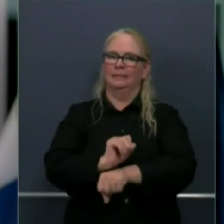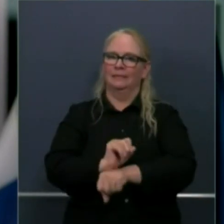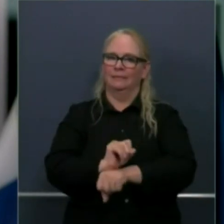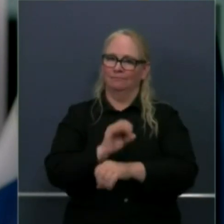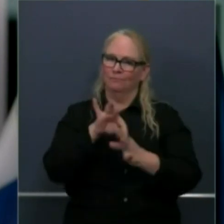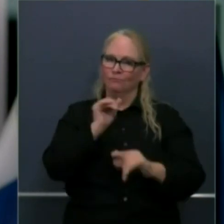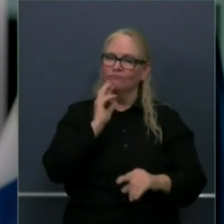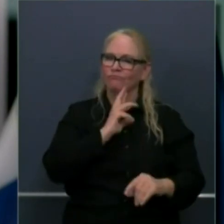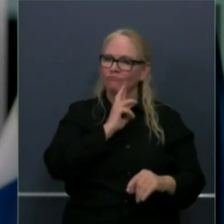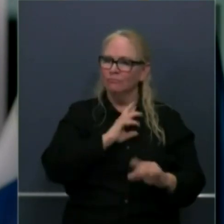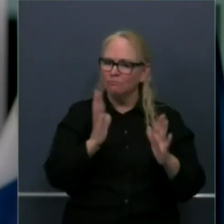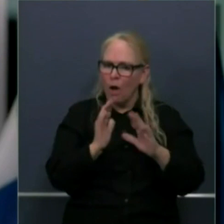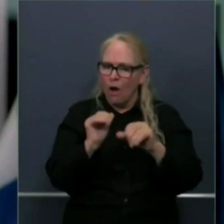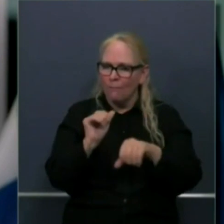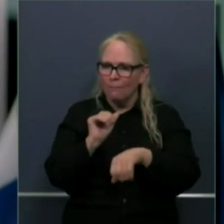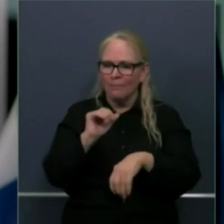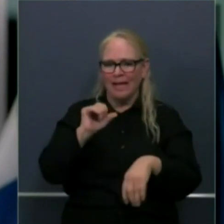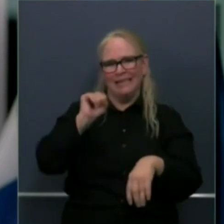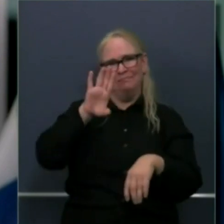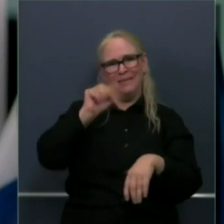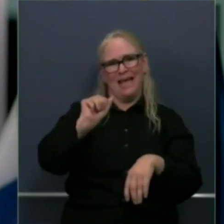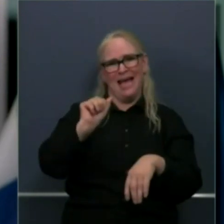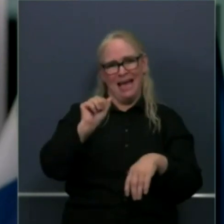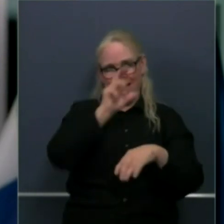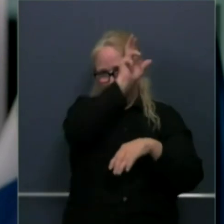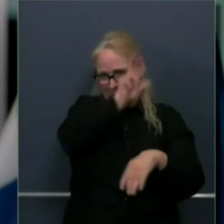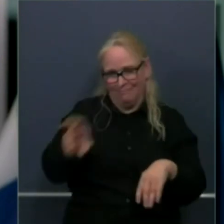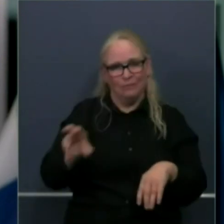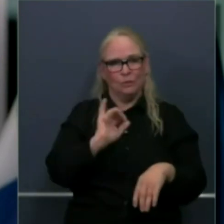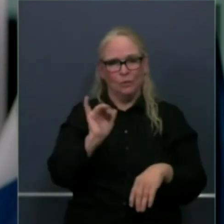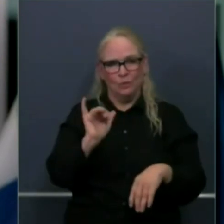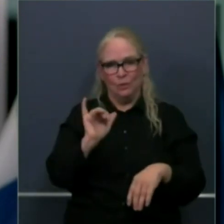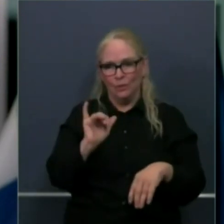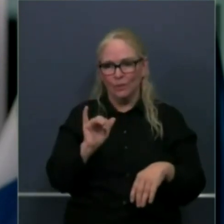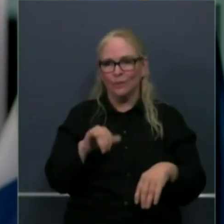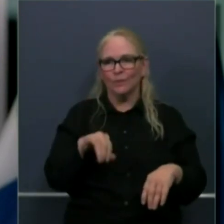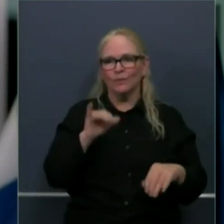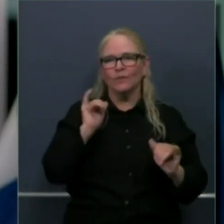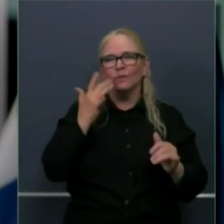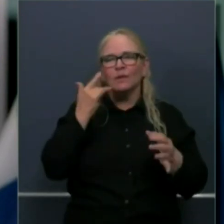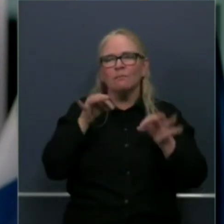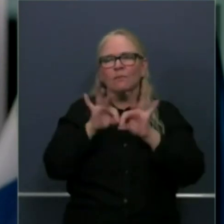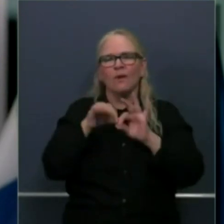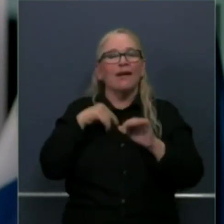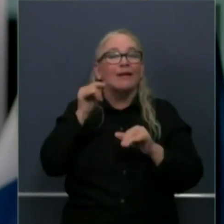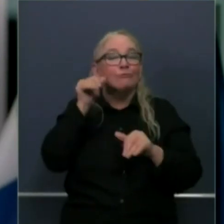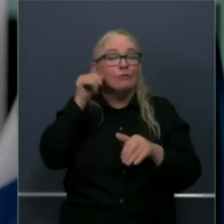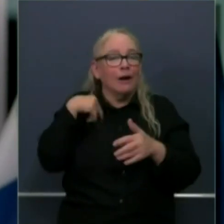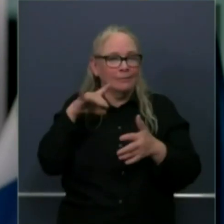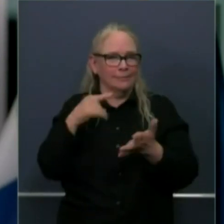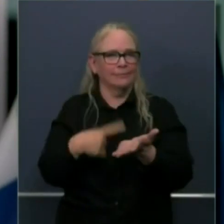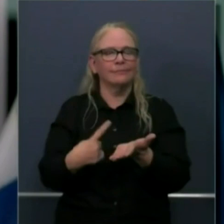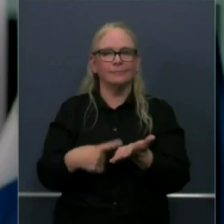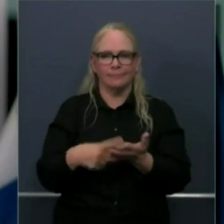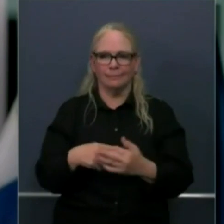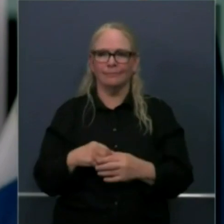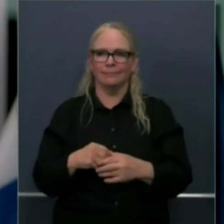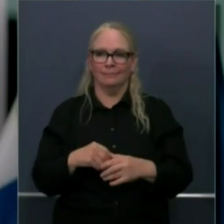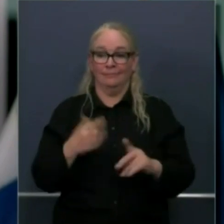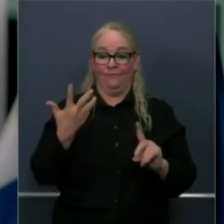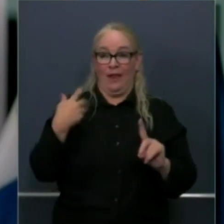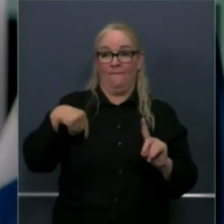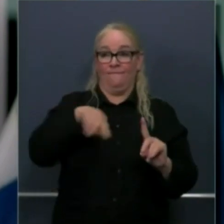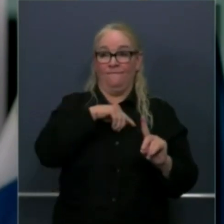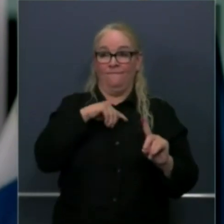government is why I put out that letter with the five other state western governors yesterday in terms of requesting more support from the federal government. It wasn't just